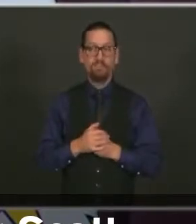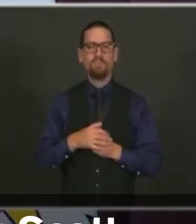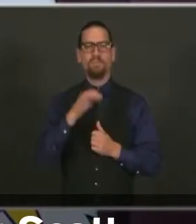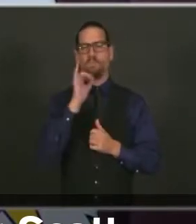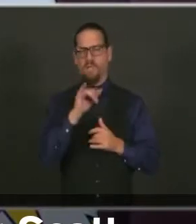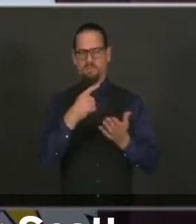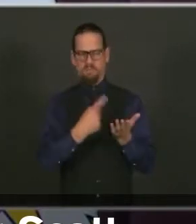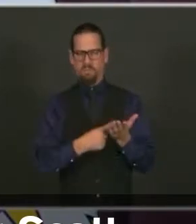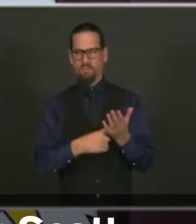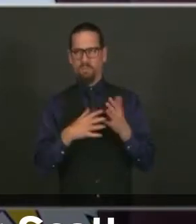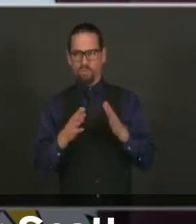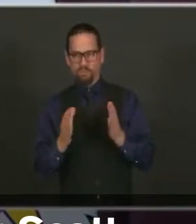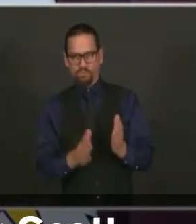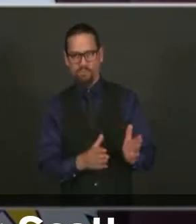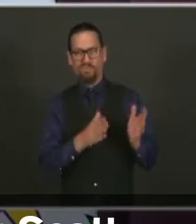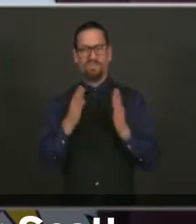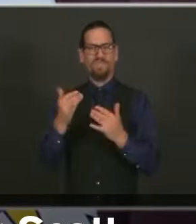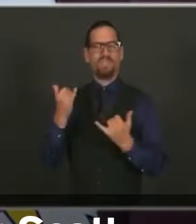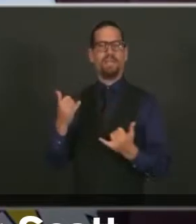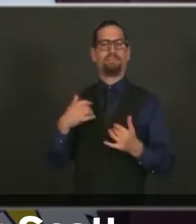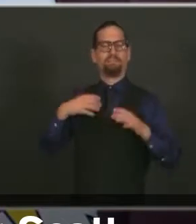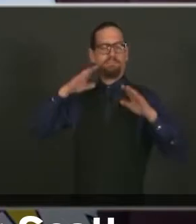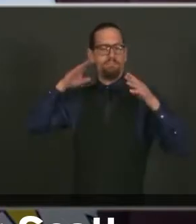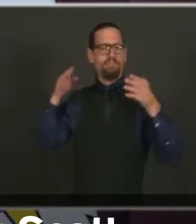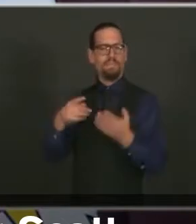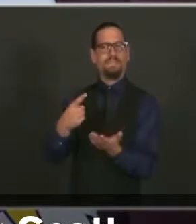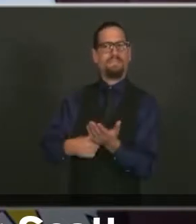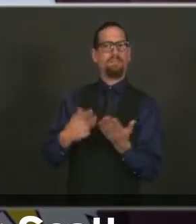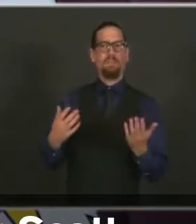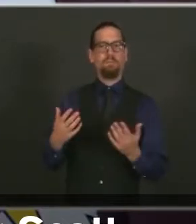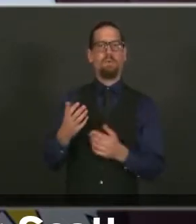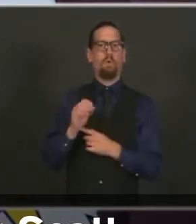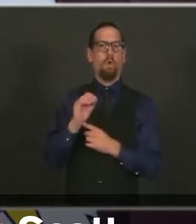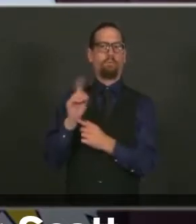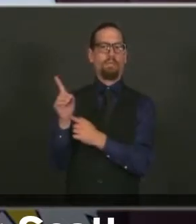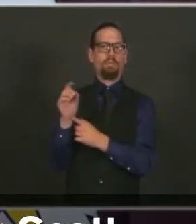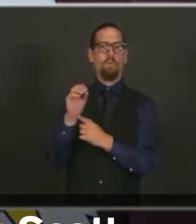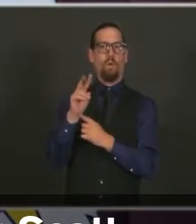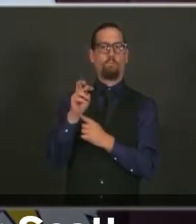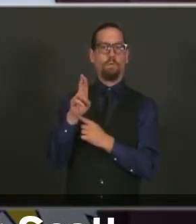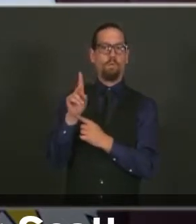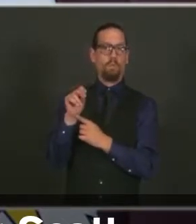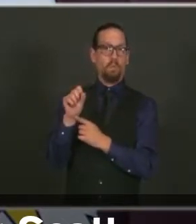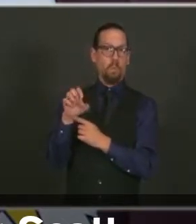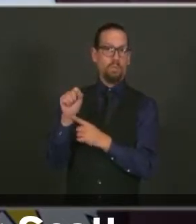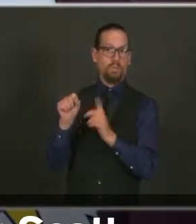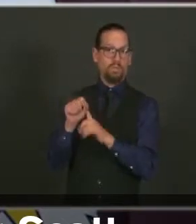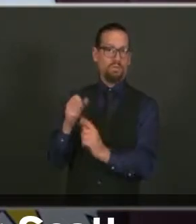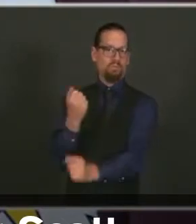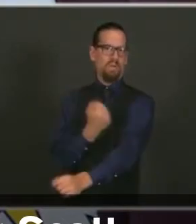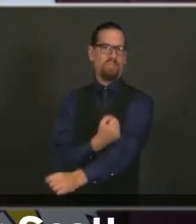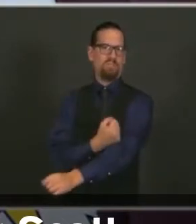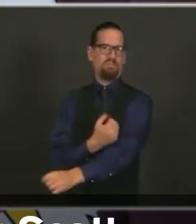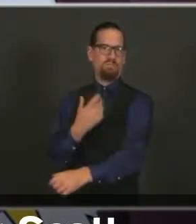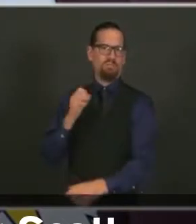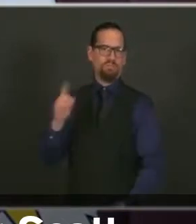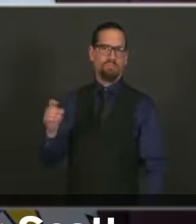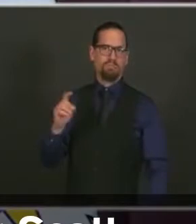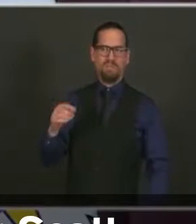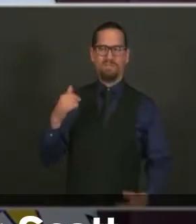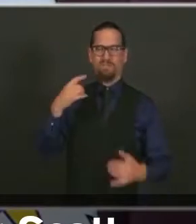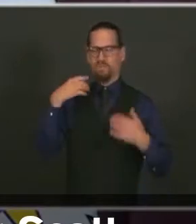overdose crisis is worse now than it has ever been. This is true in Rhode Island, and it's true in many other places